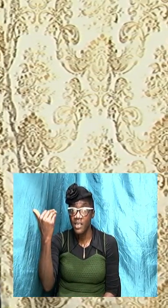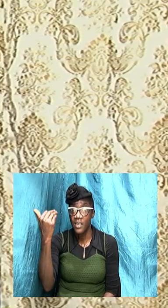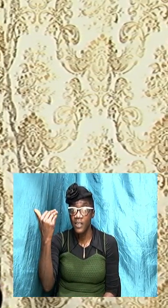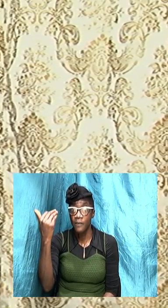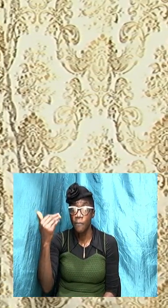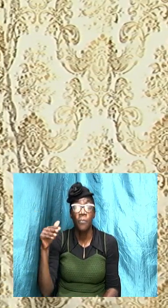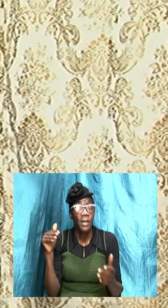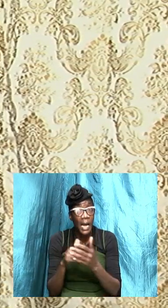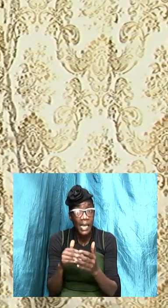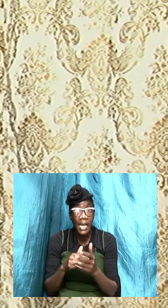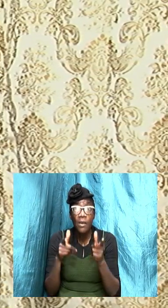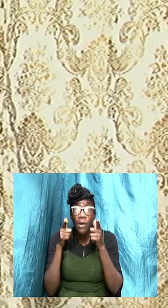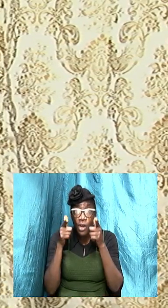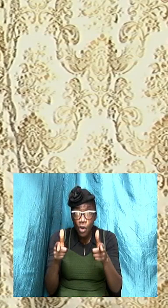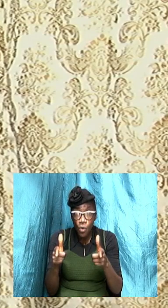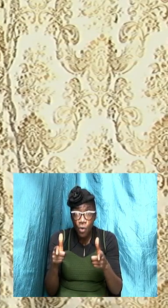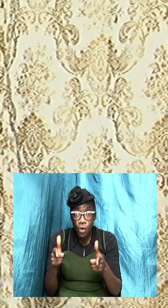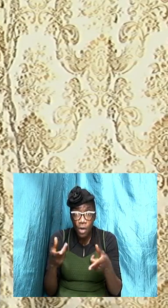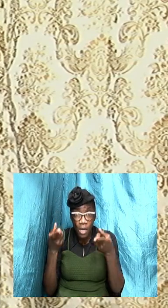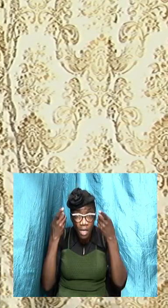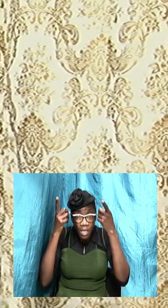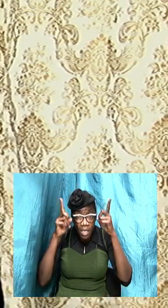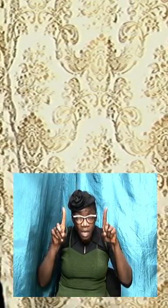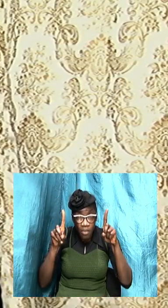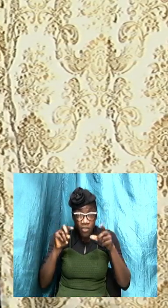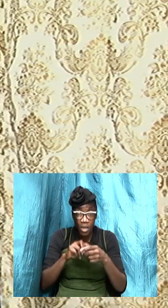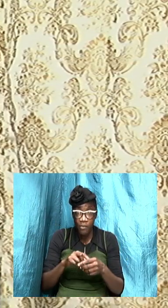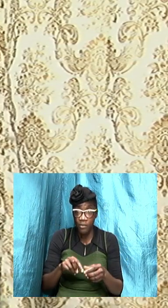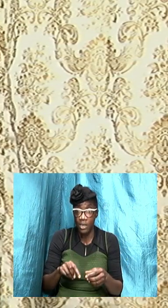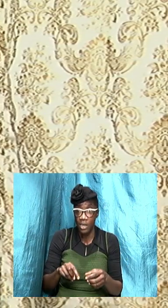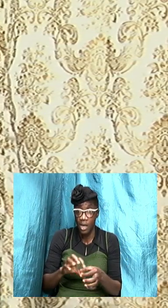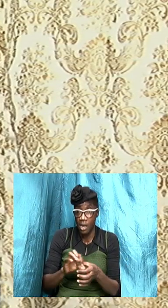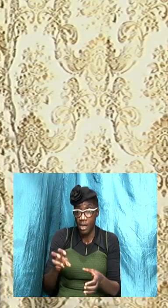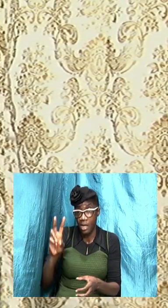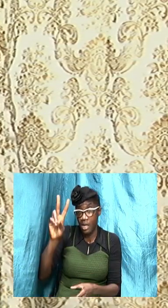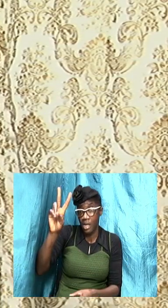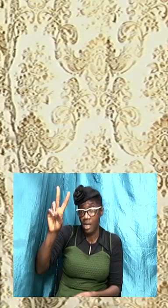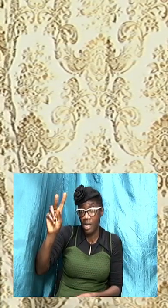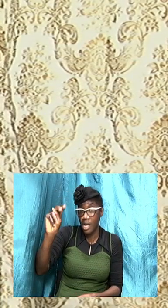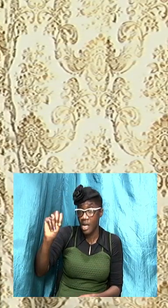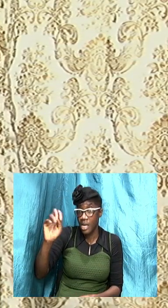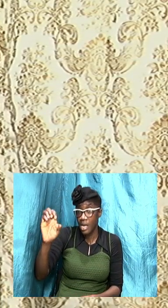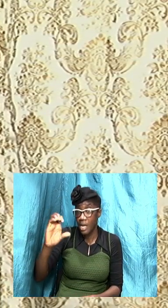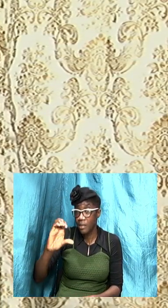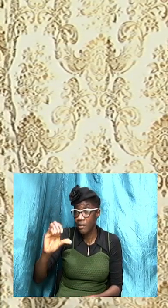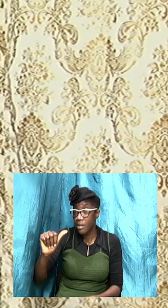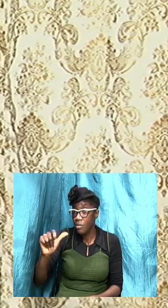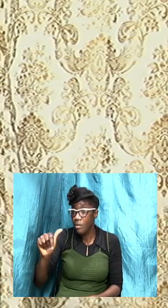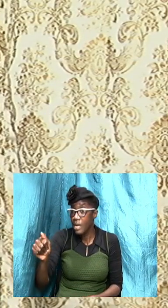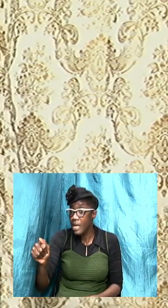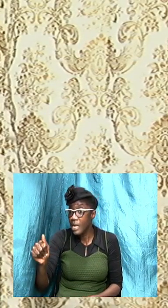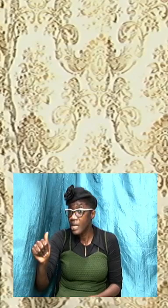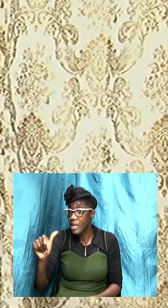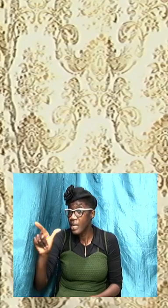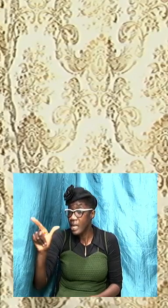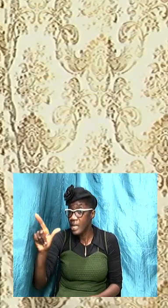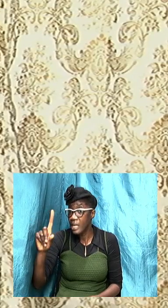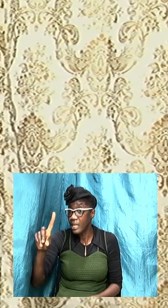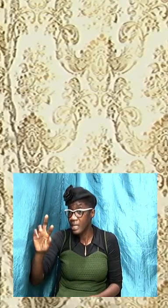again we look now at the doctrine of the Nicolaitans right and the Bible says